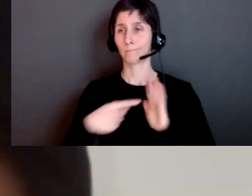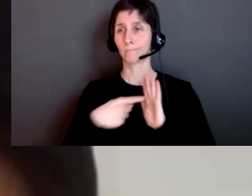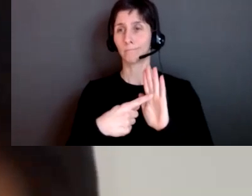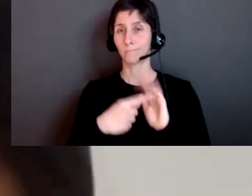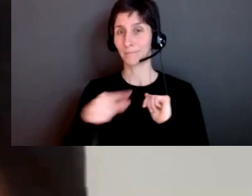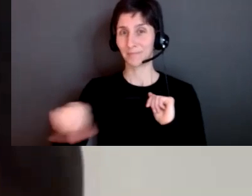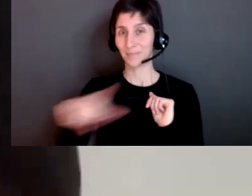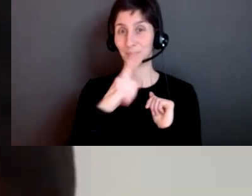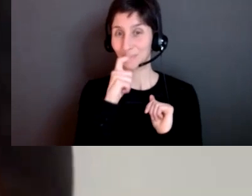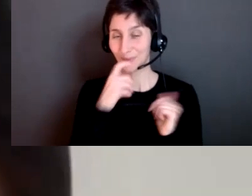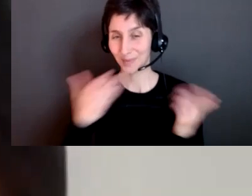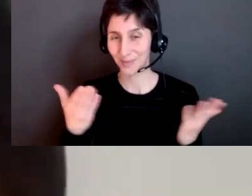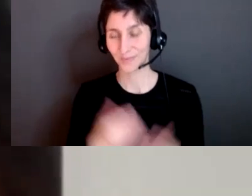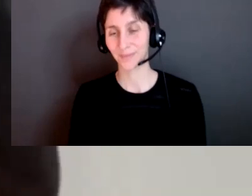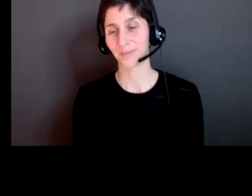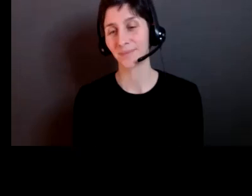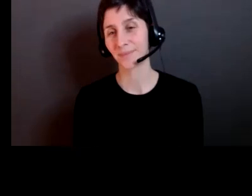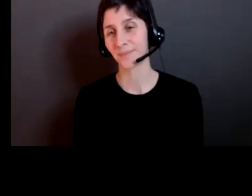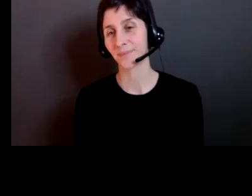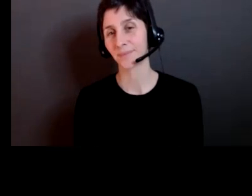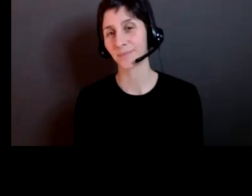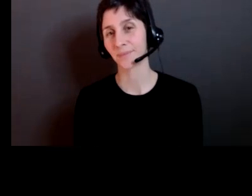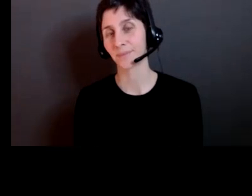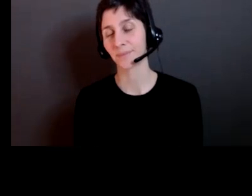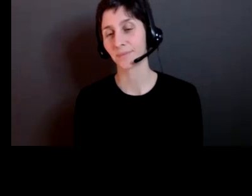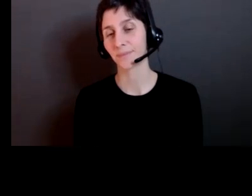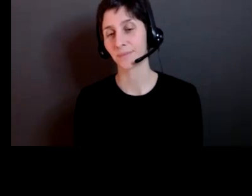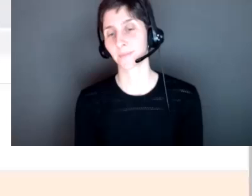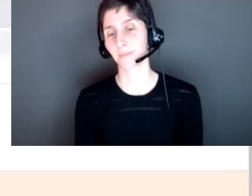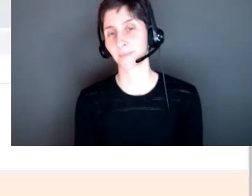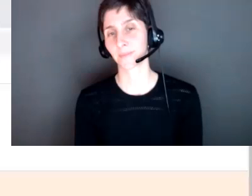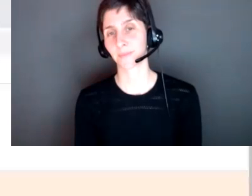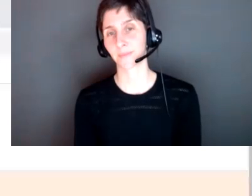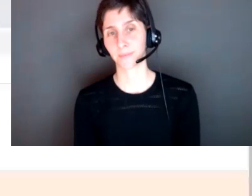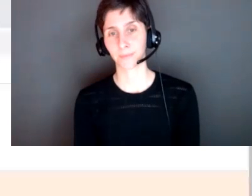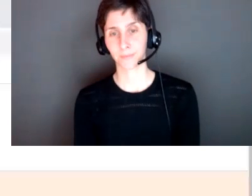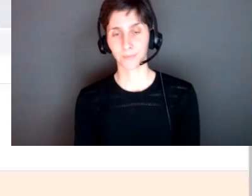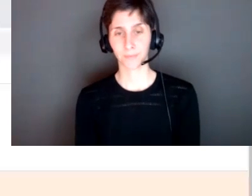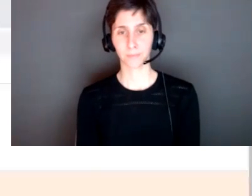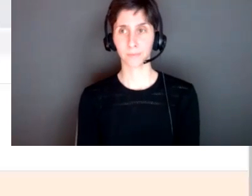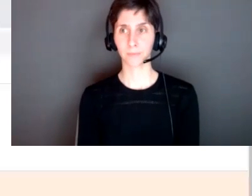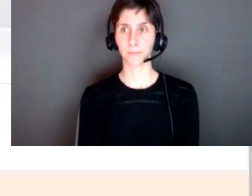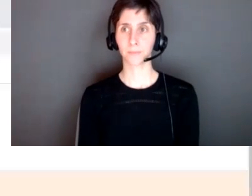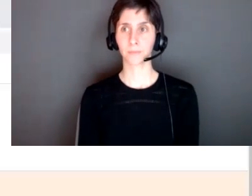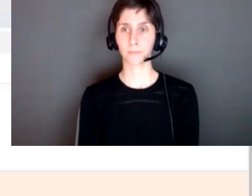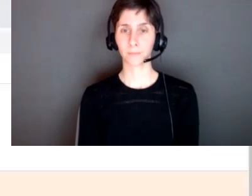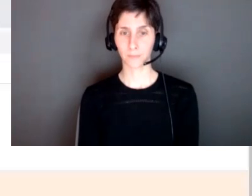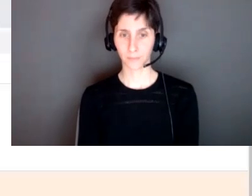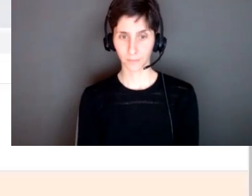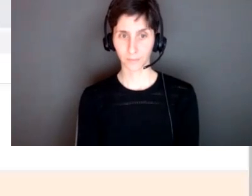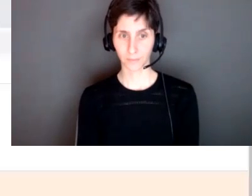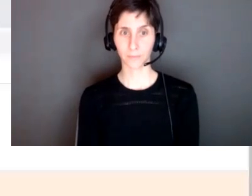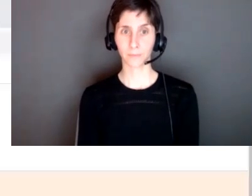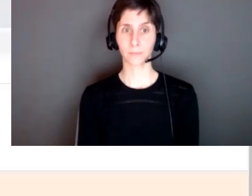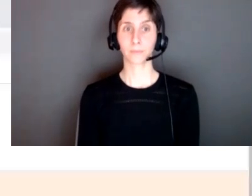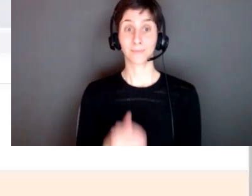and show you so it's english